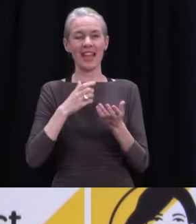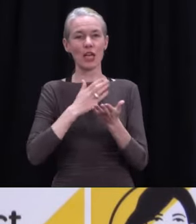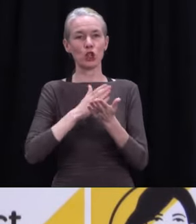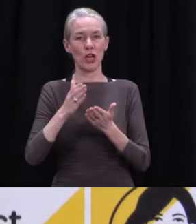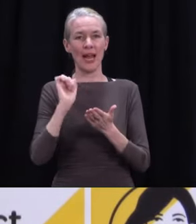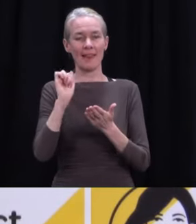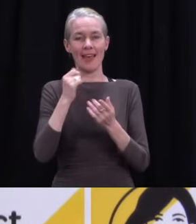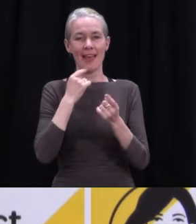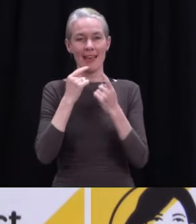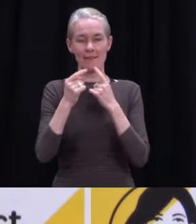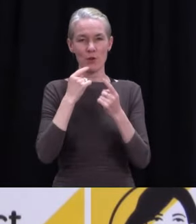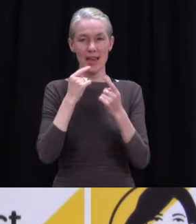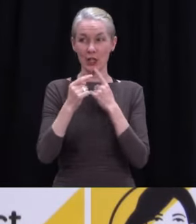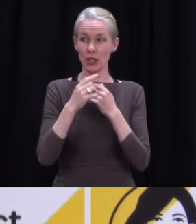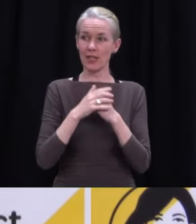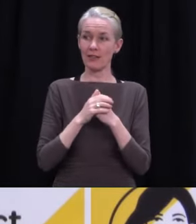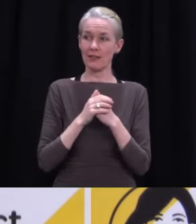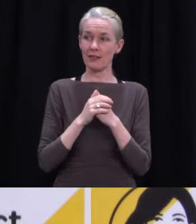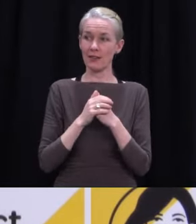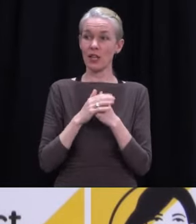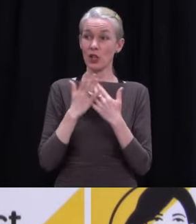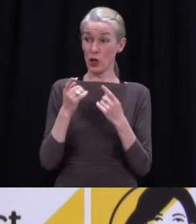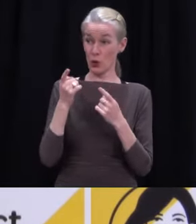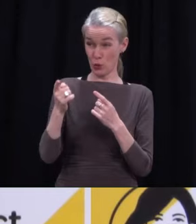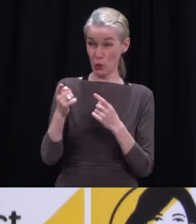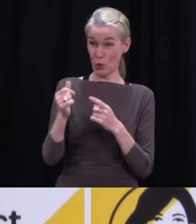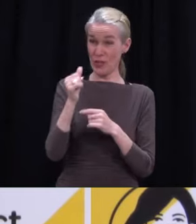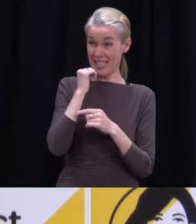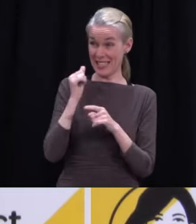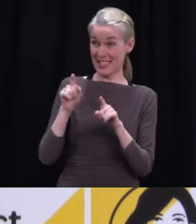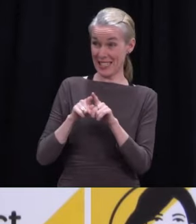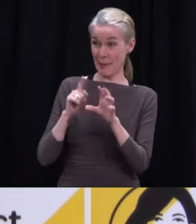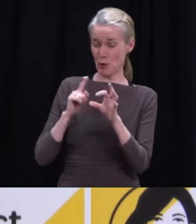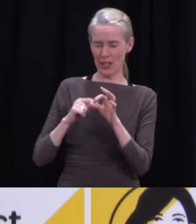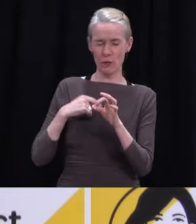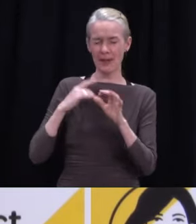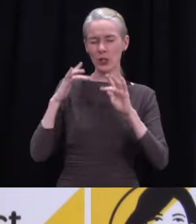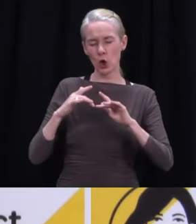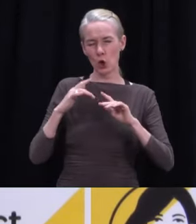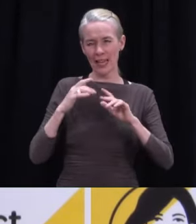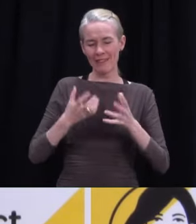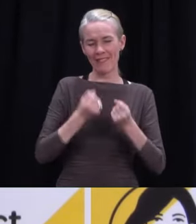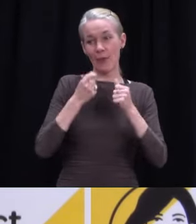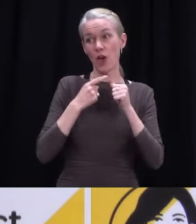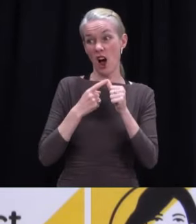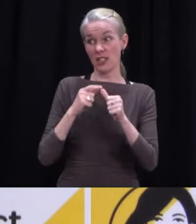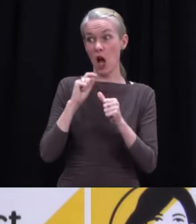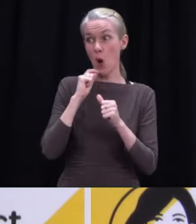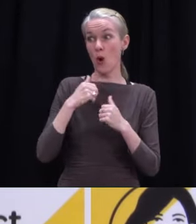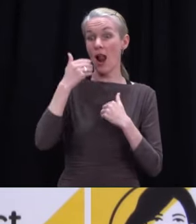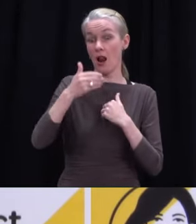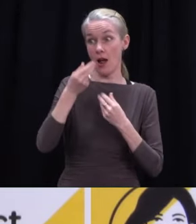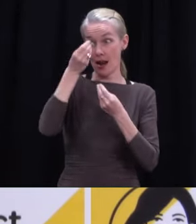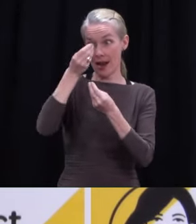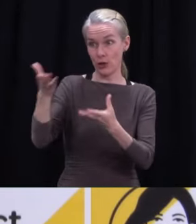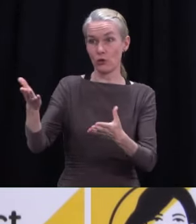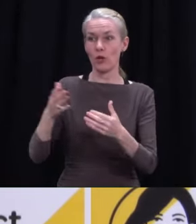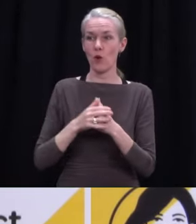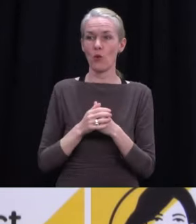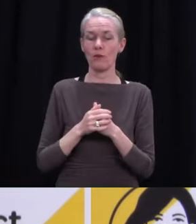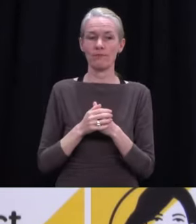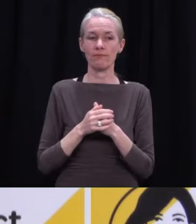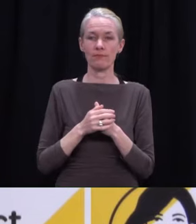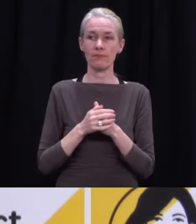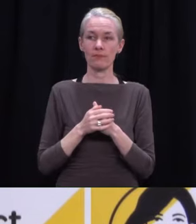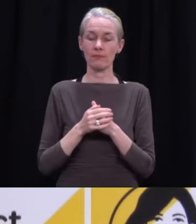asked about a legislative protection. So please let me follow up on that for you. Can I just follow up on that too? Yeah, terms of mandatory record keeping, what